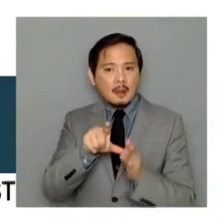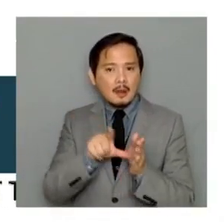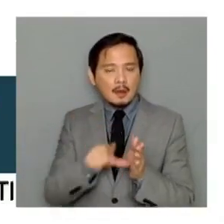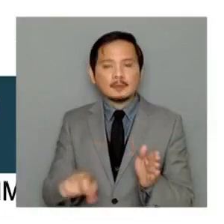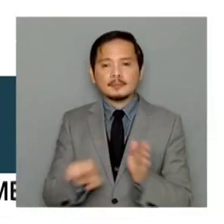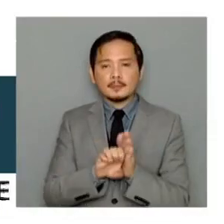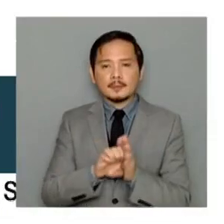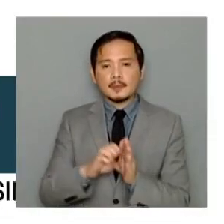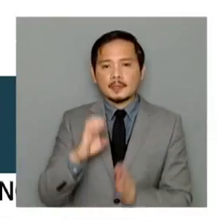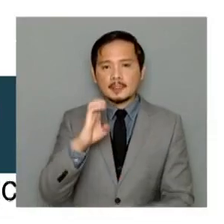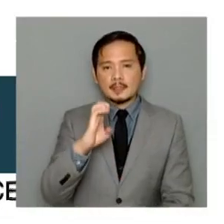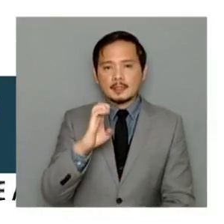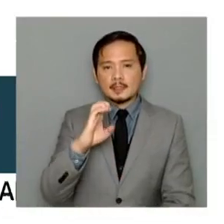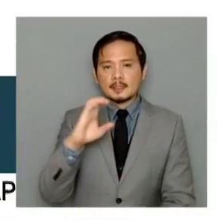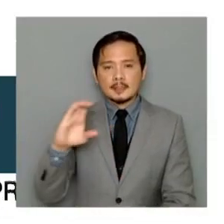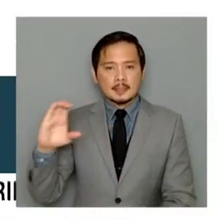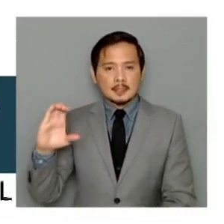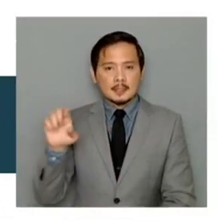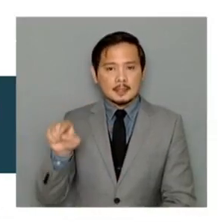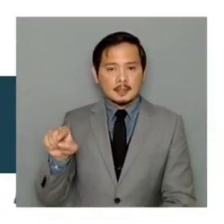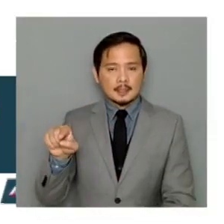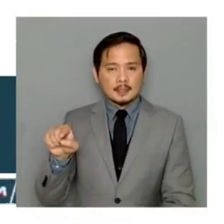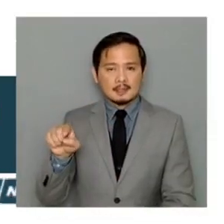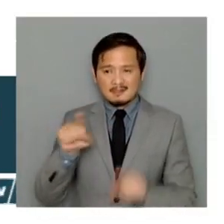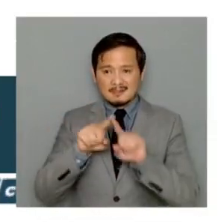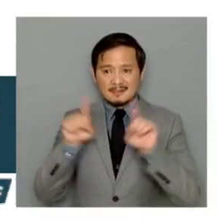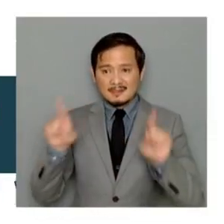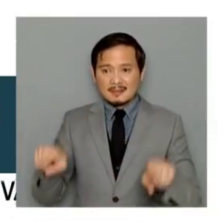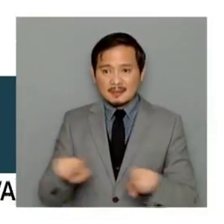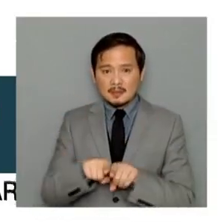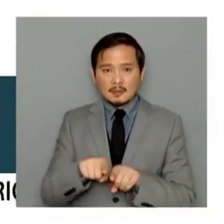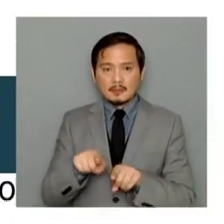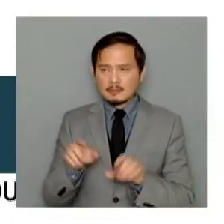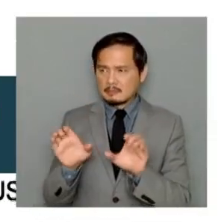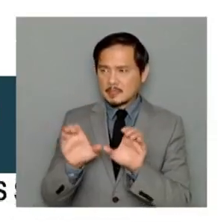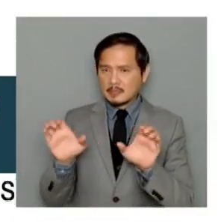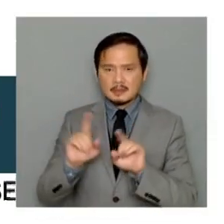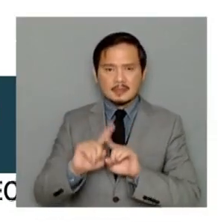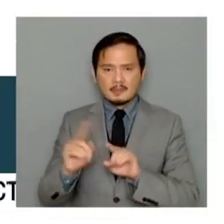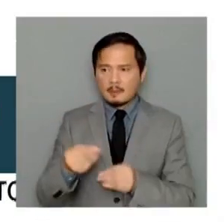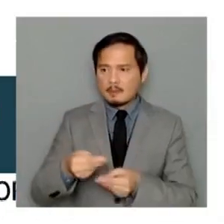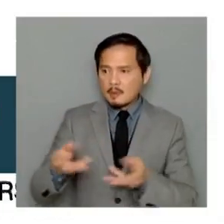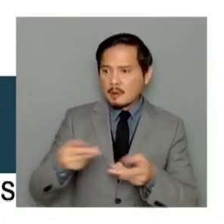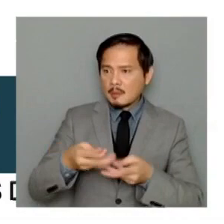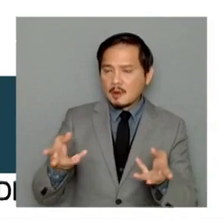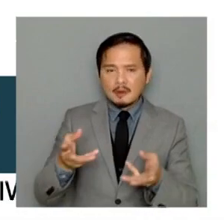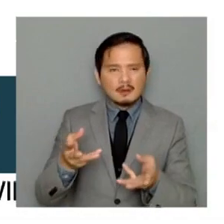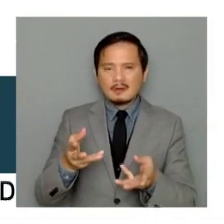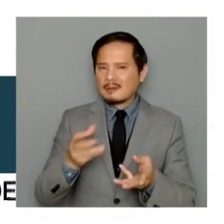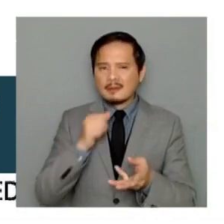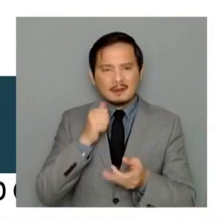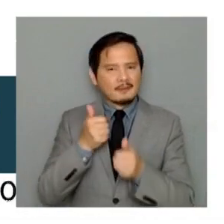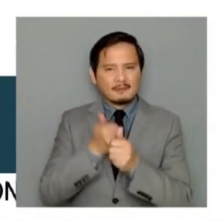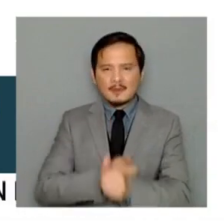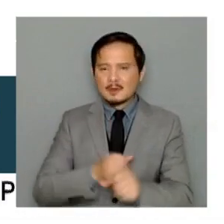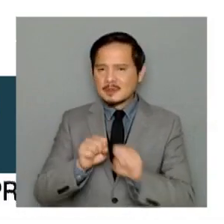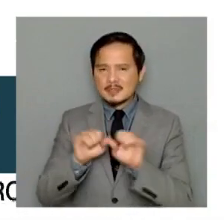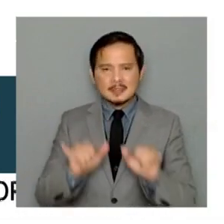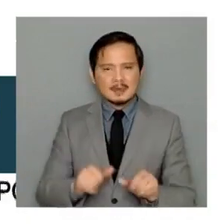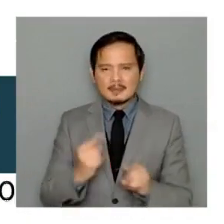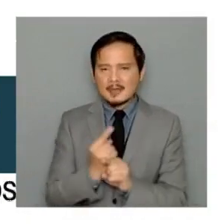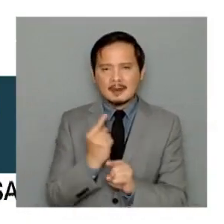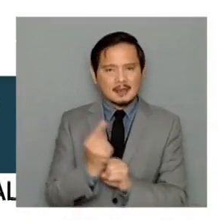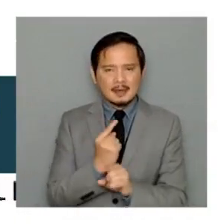They're not properly issuing ECCs to the proper projects. And they're